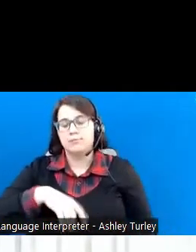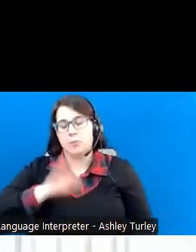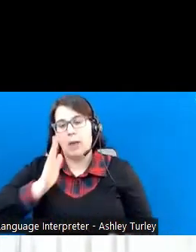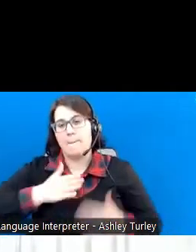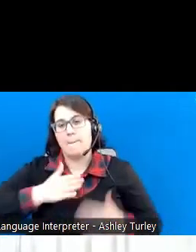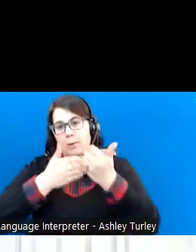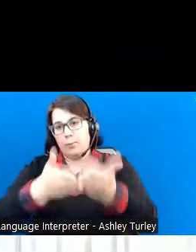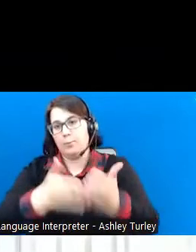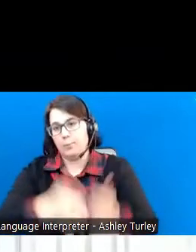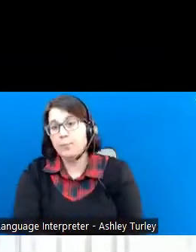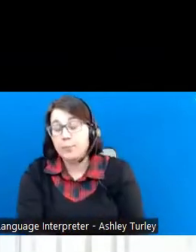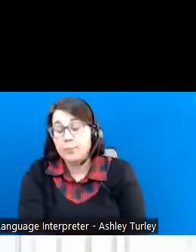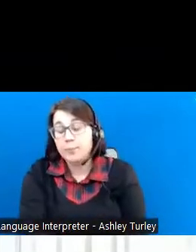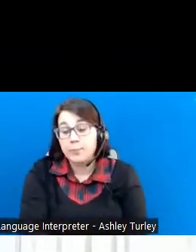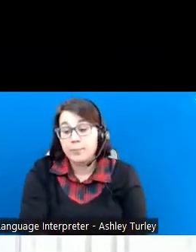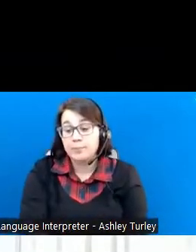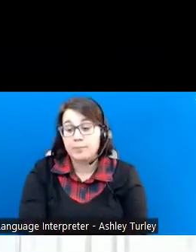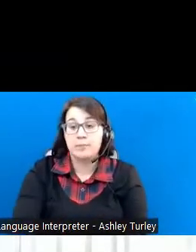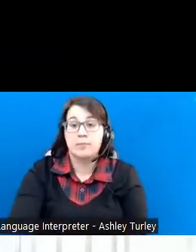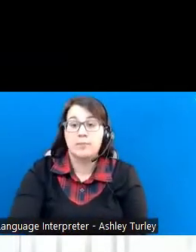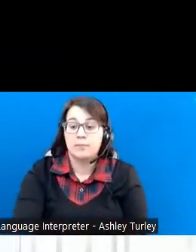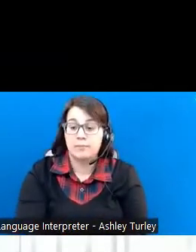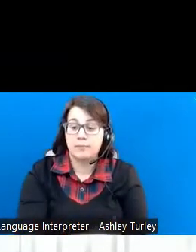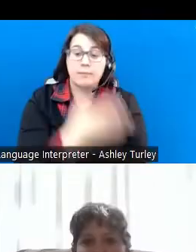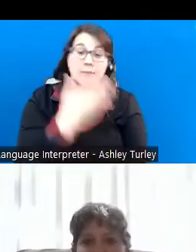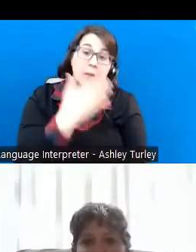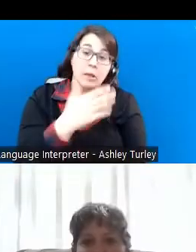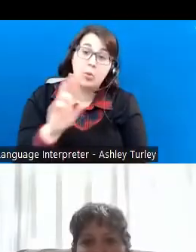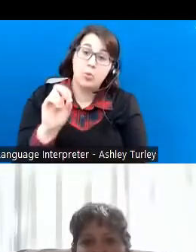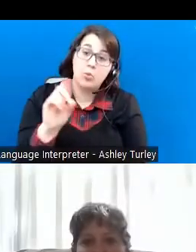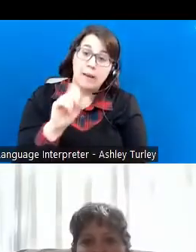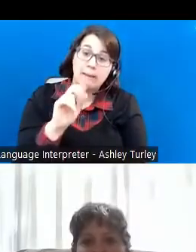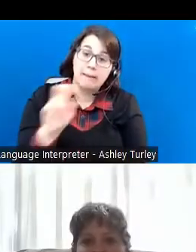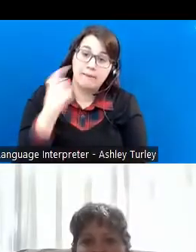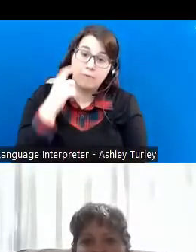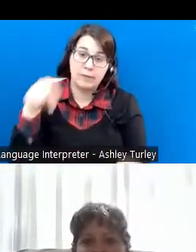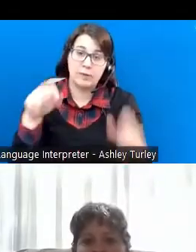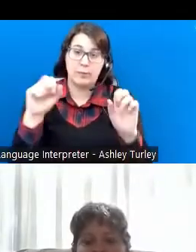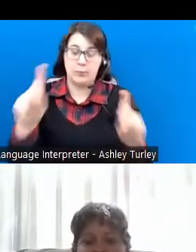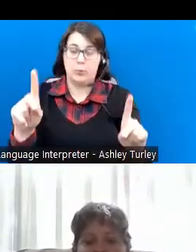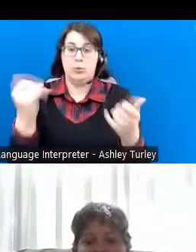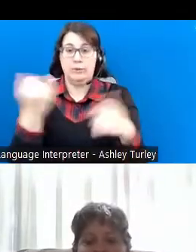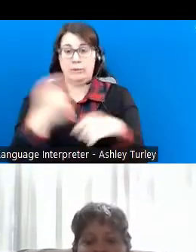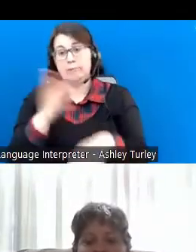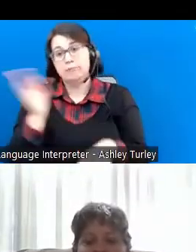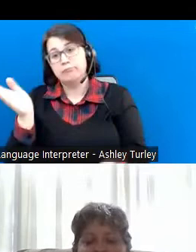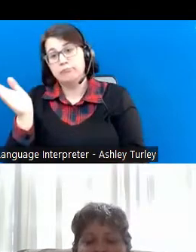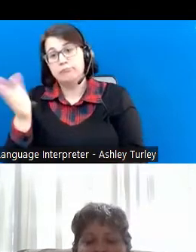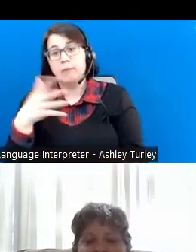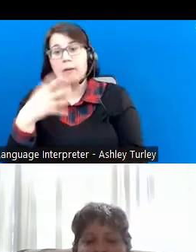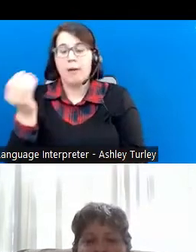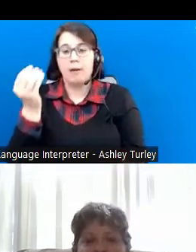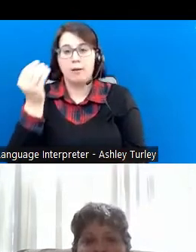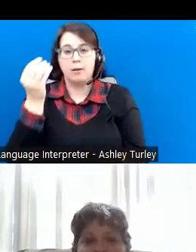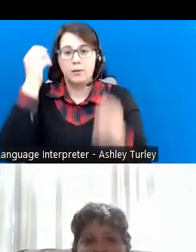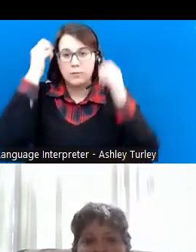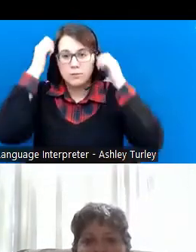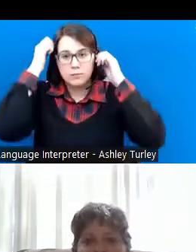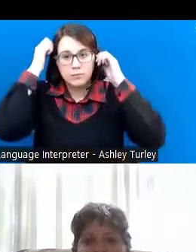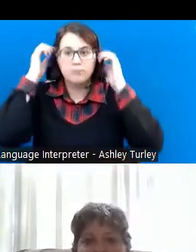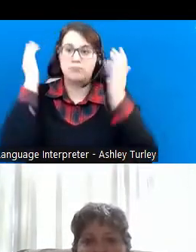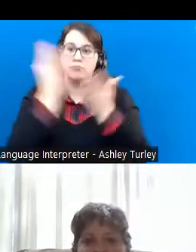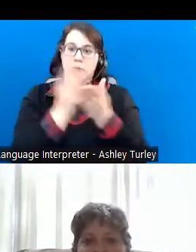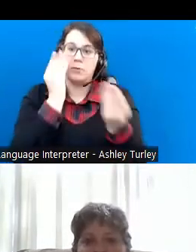So thank you again to Roxanne for this opportunity to talk and give some